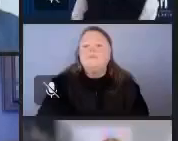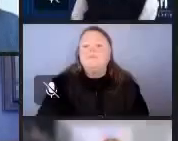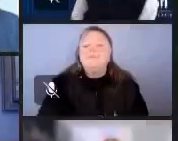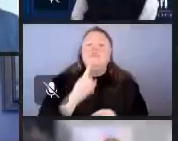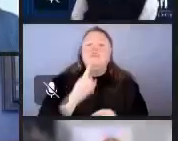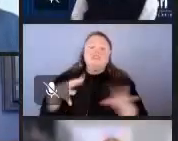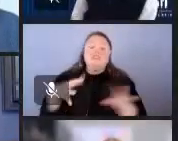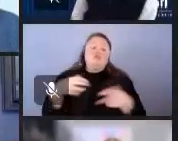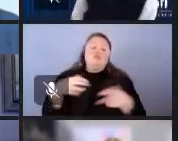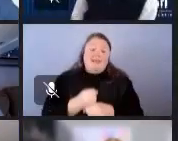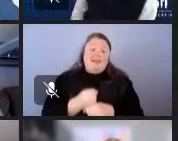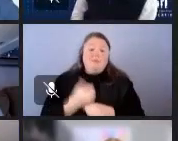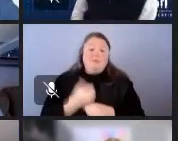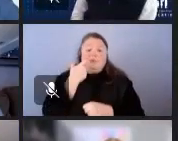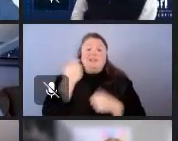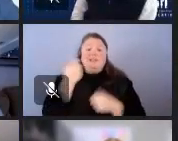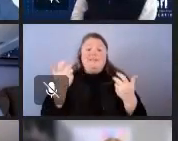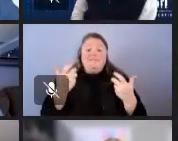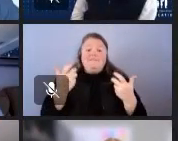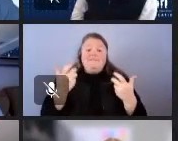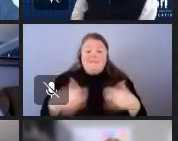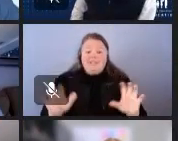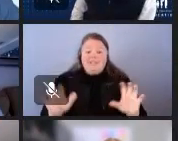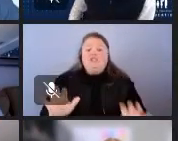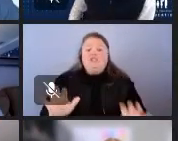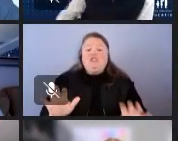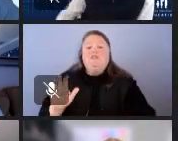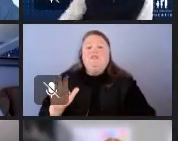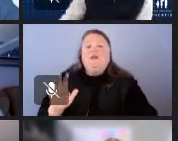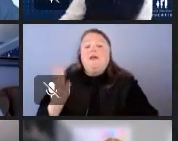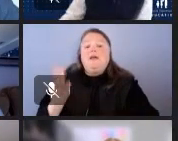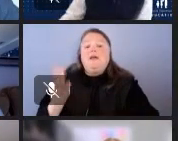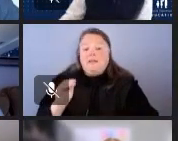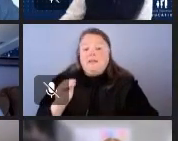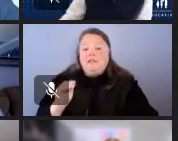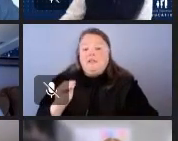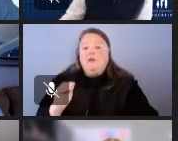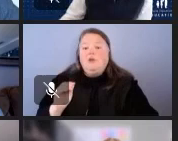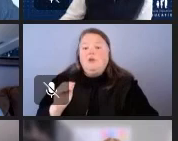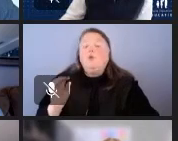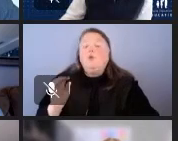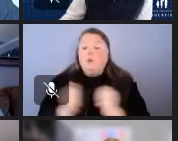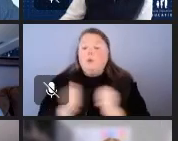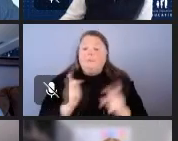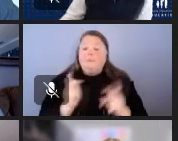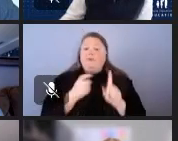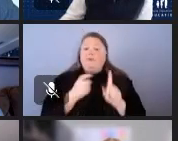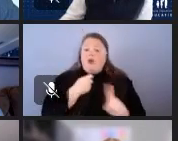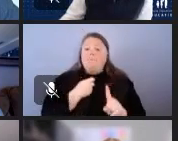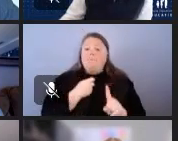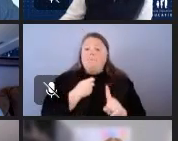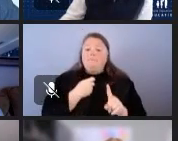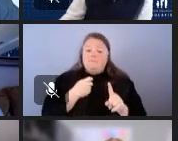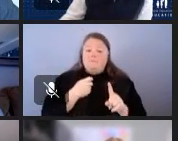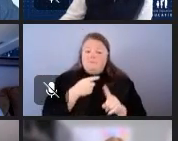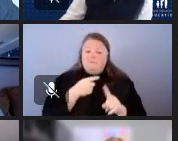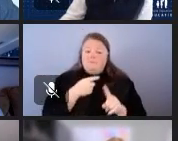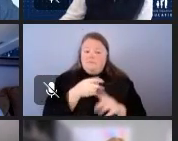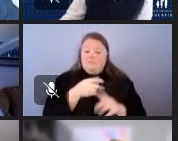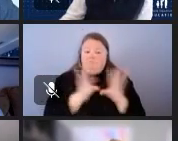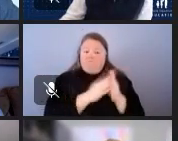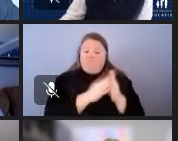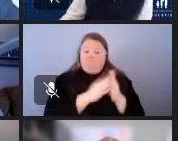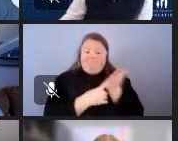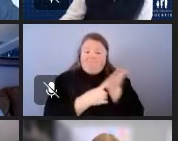up a session with a couple of people from the communications team where we were doing a roundtable and breakouts